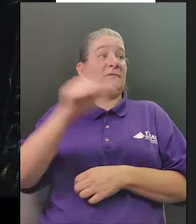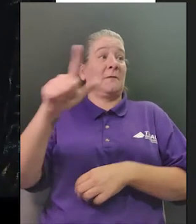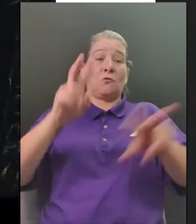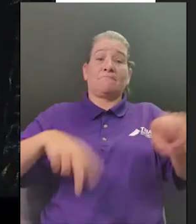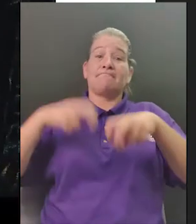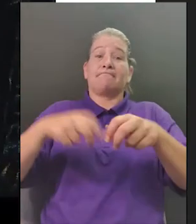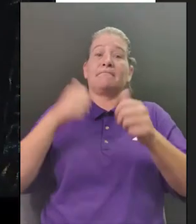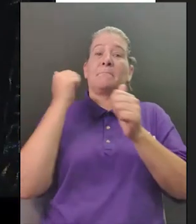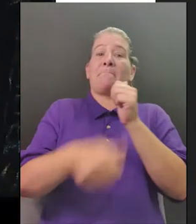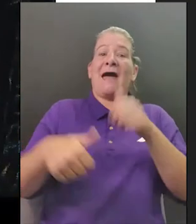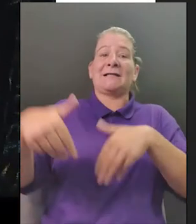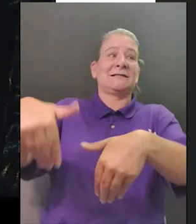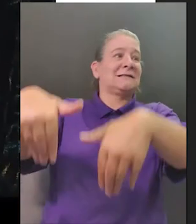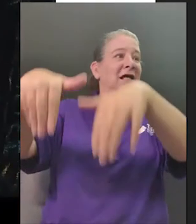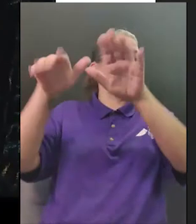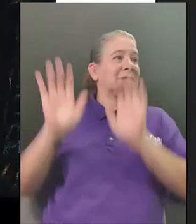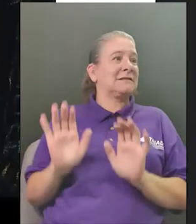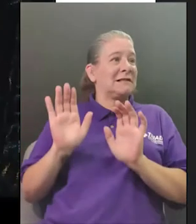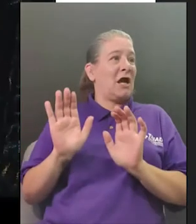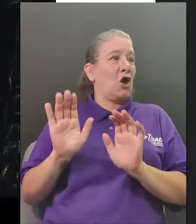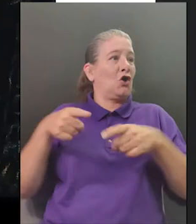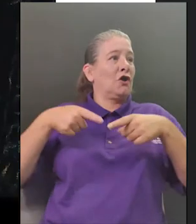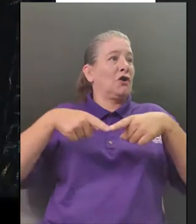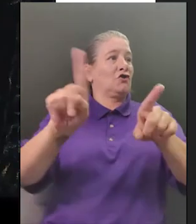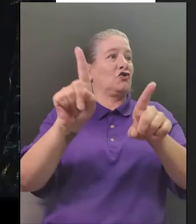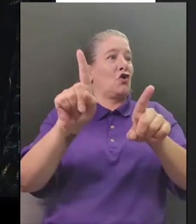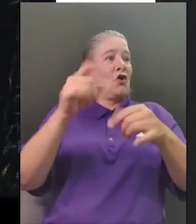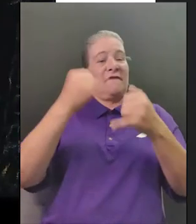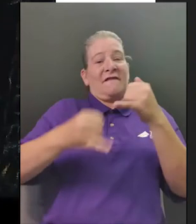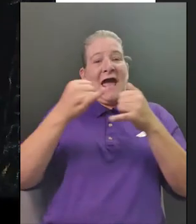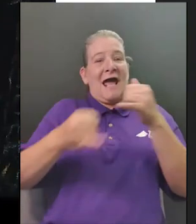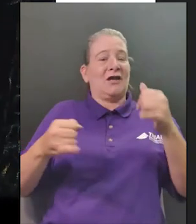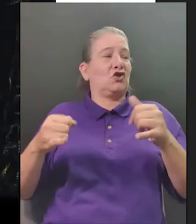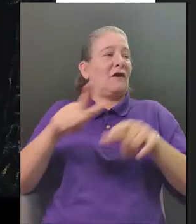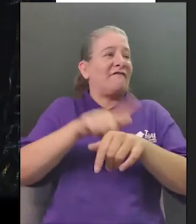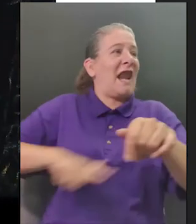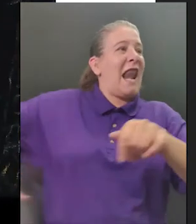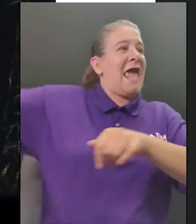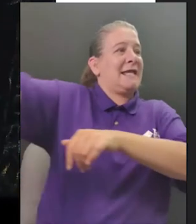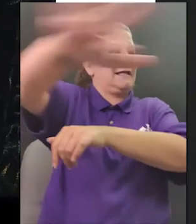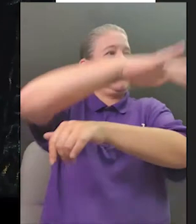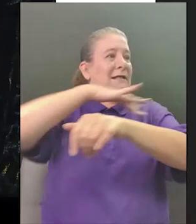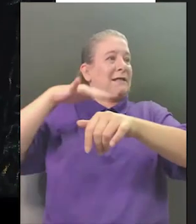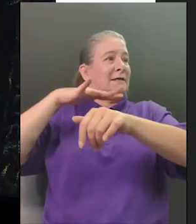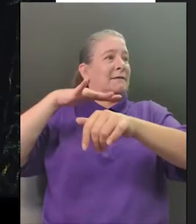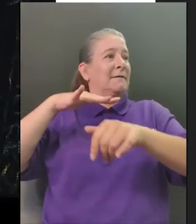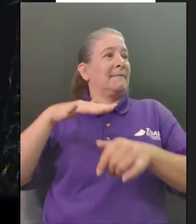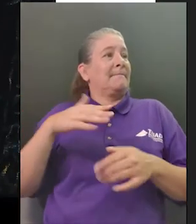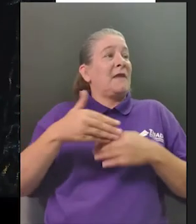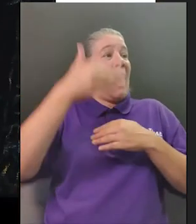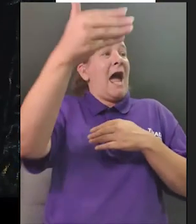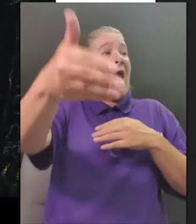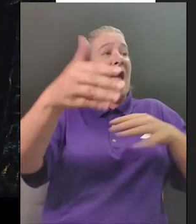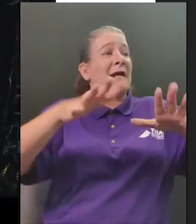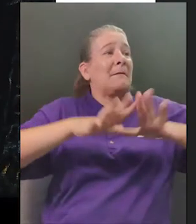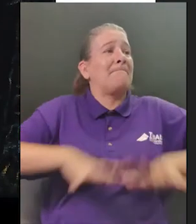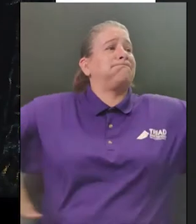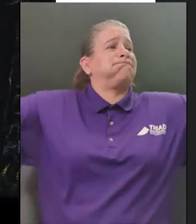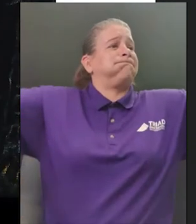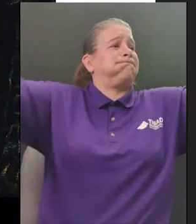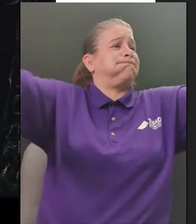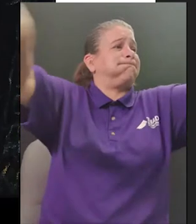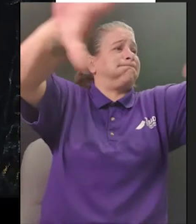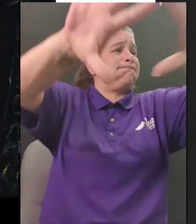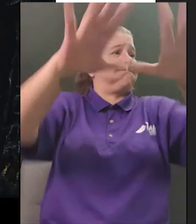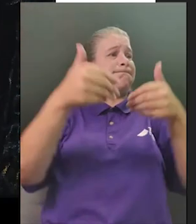lake rippling with rain ahead pastors stretched out separated by low stone walls more and